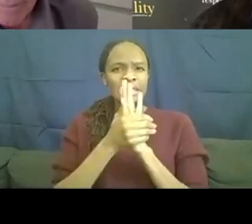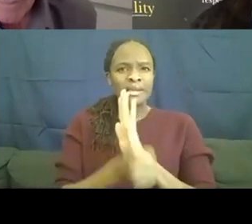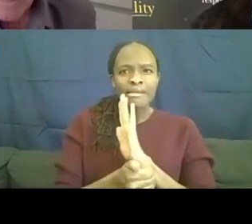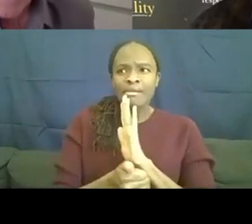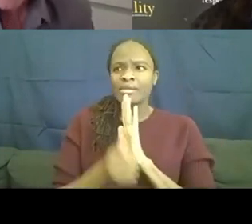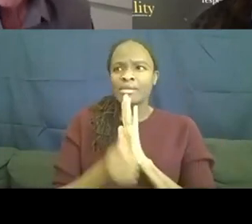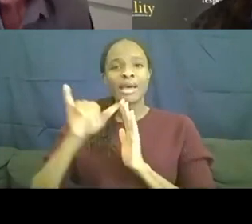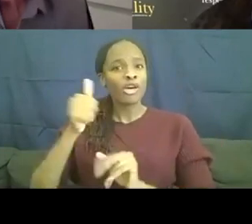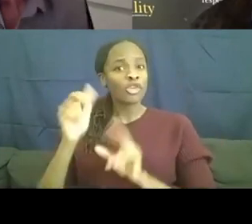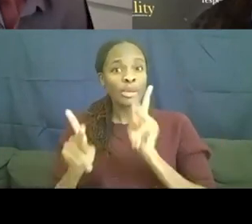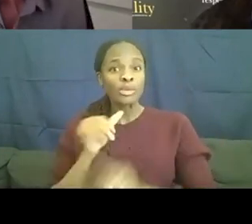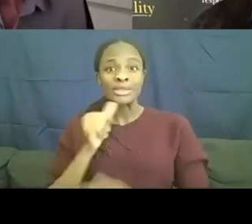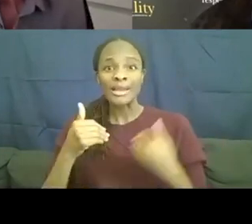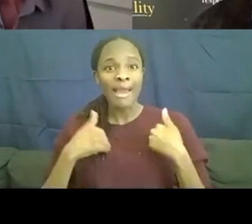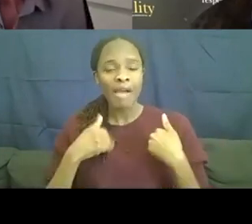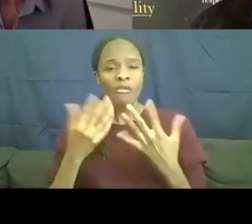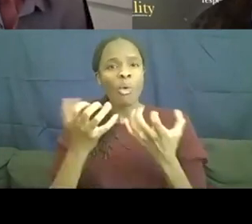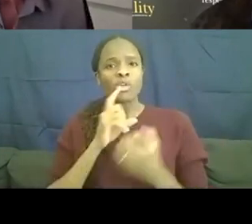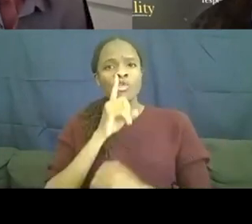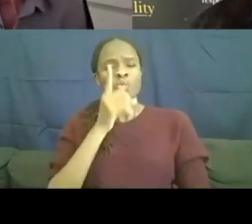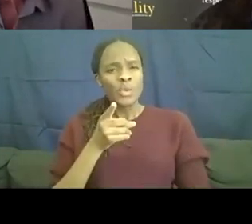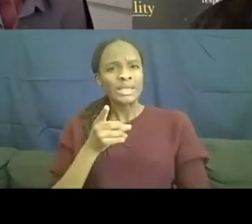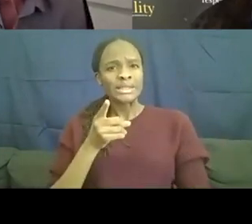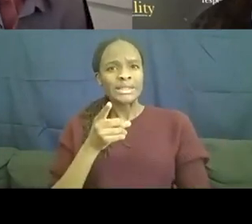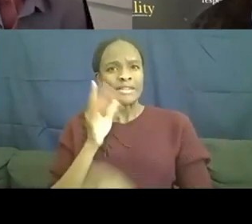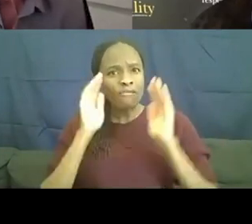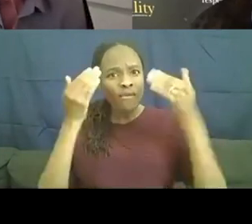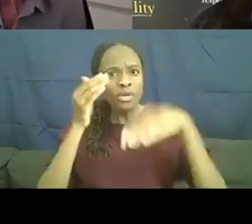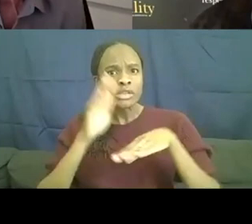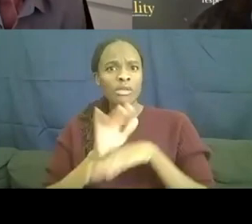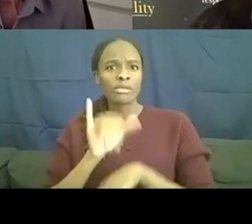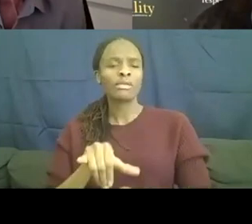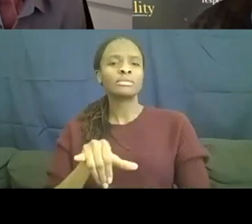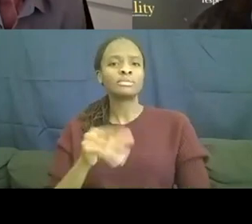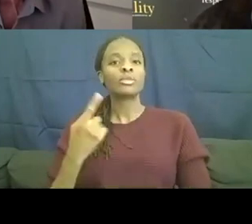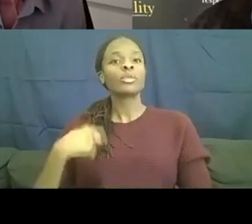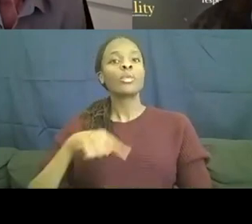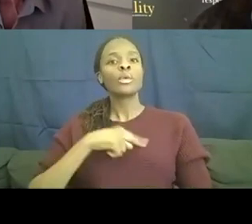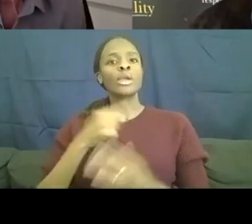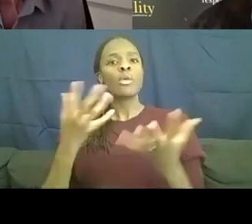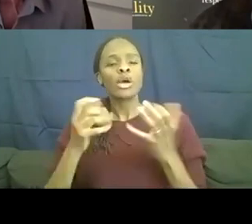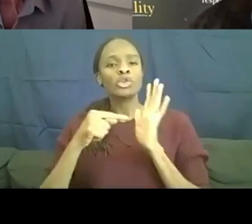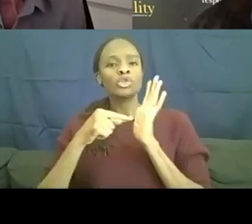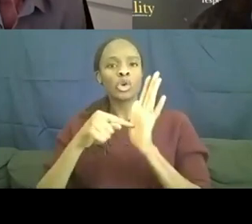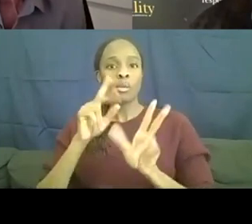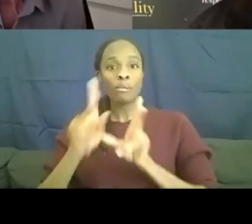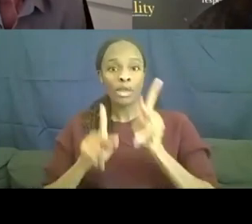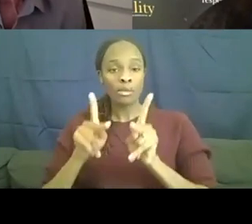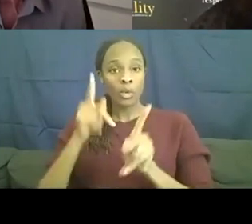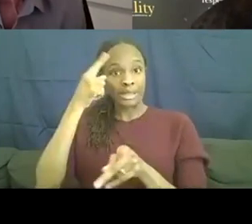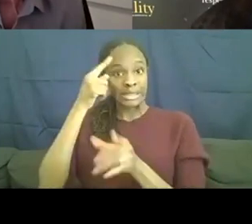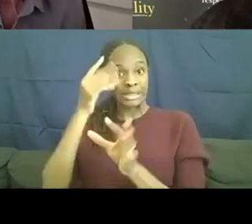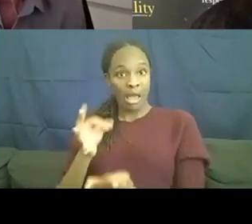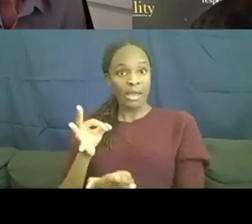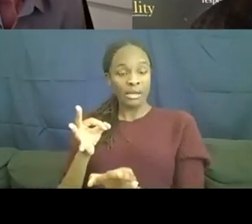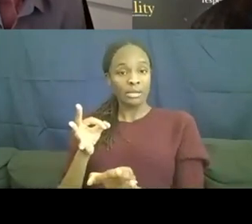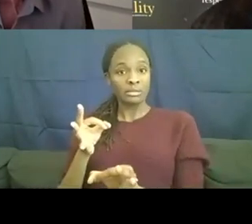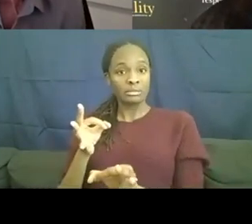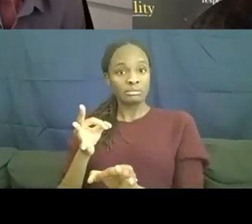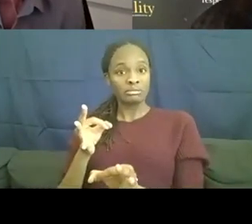to shine a light on that. So we wanted to show that people had decided that